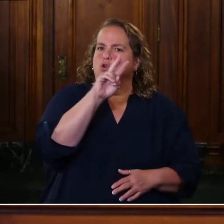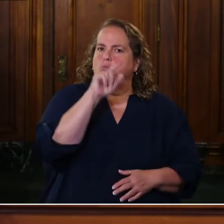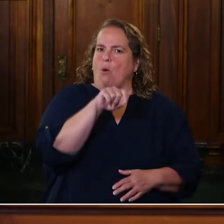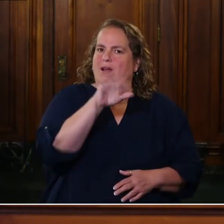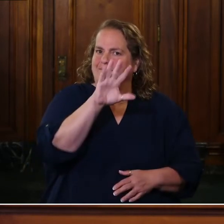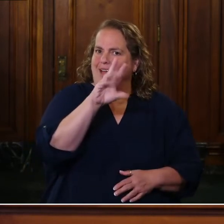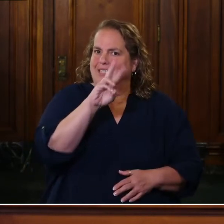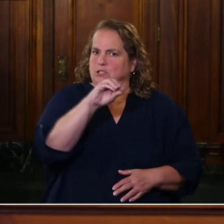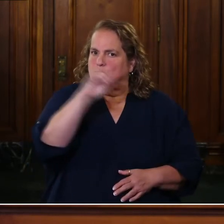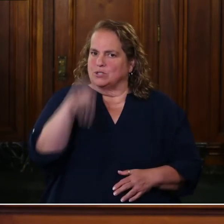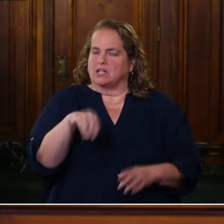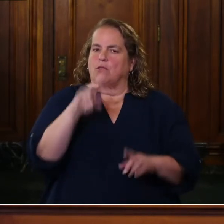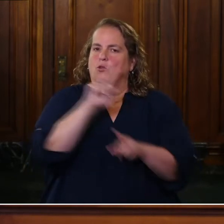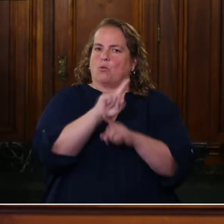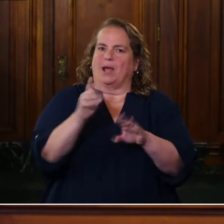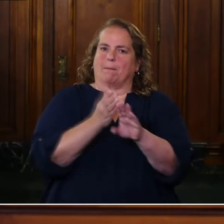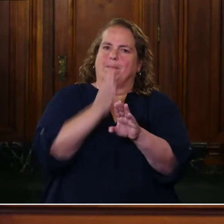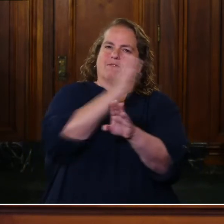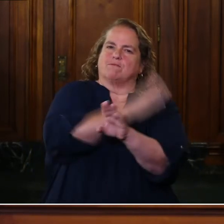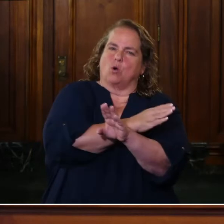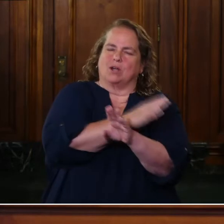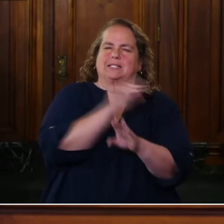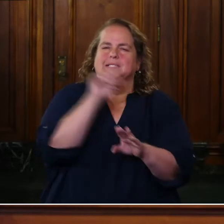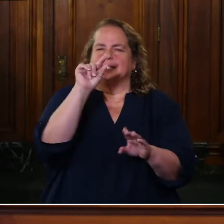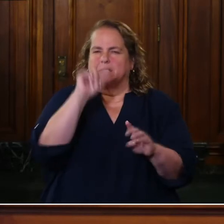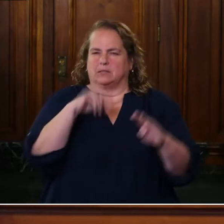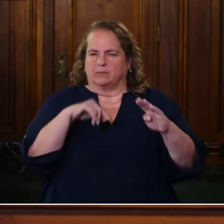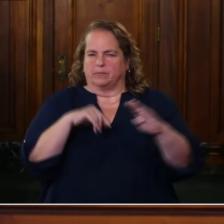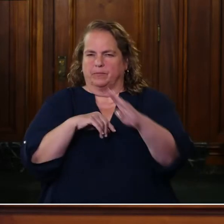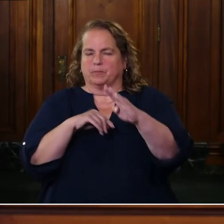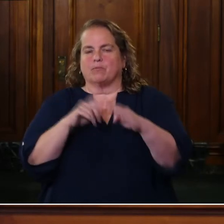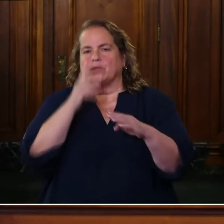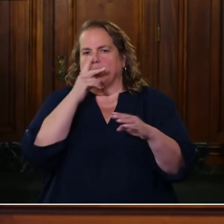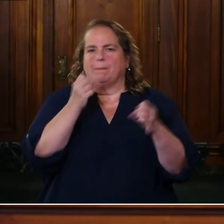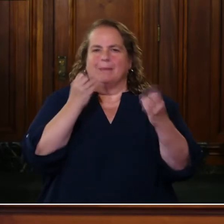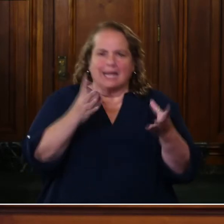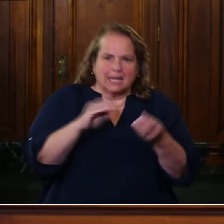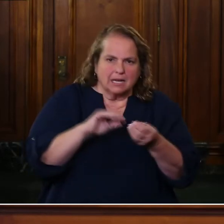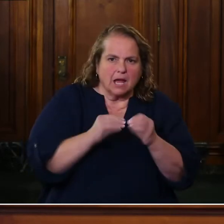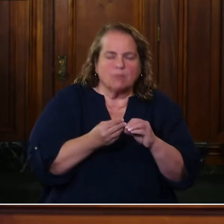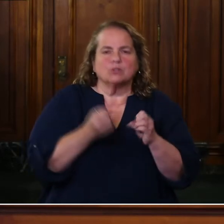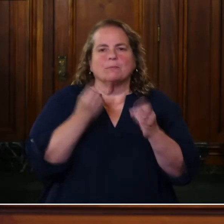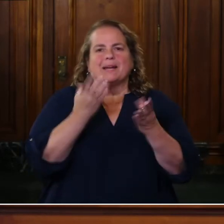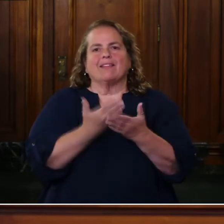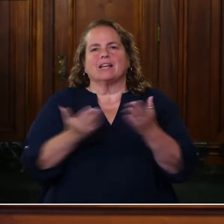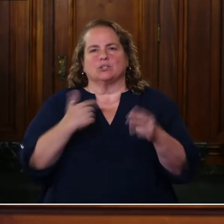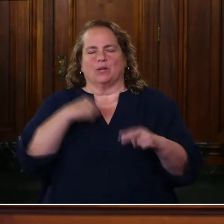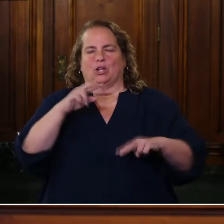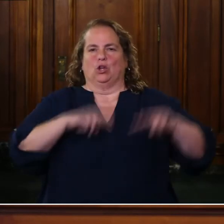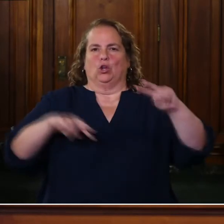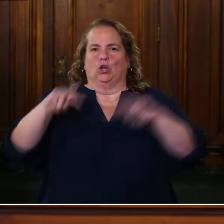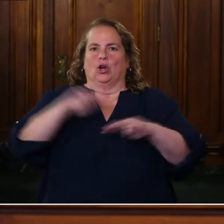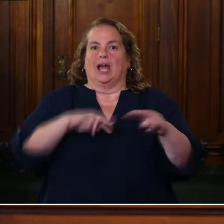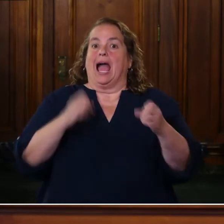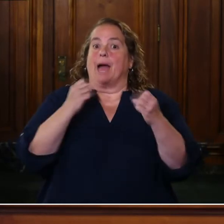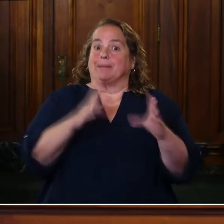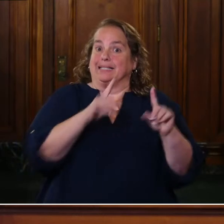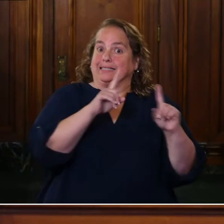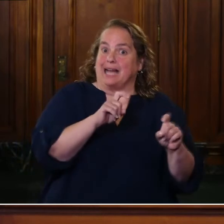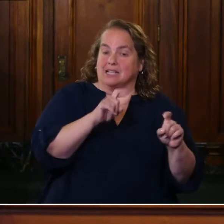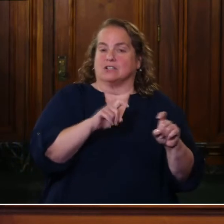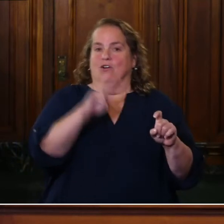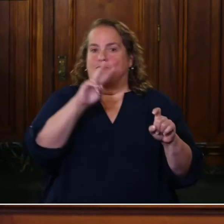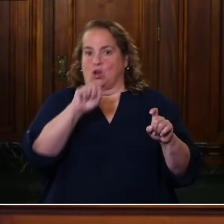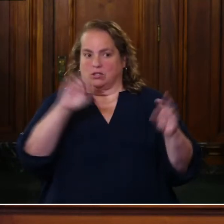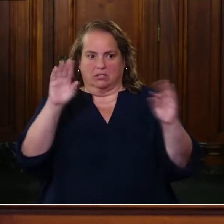% the week before that. So again, a lot of numbers, a lot of things we look at. One set of numbers that we